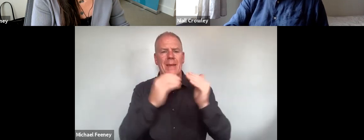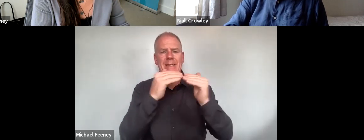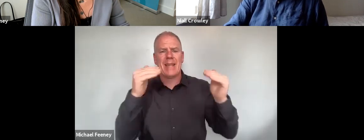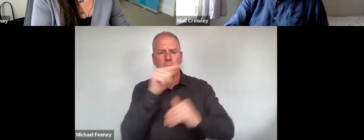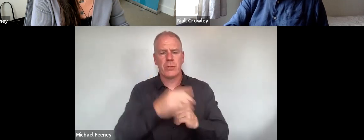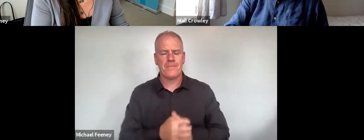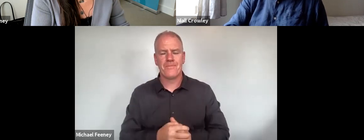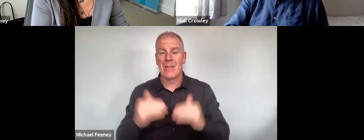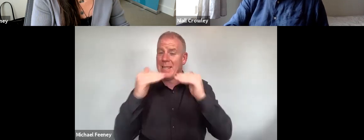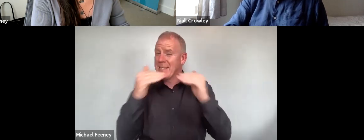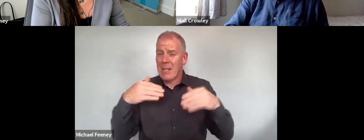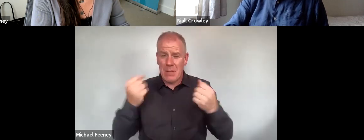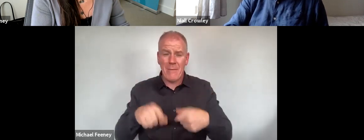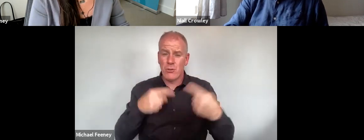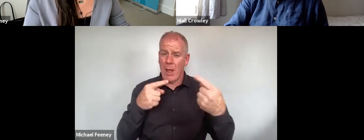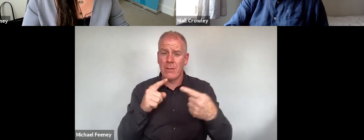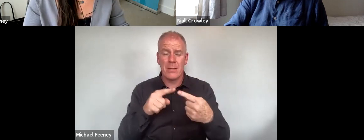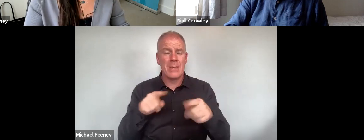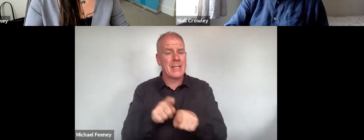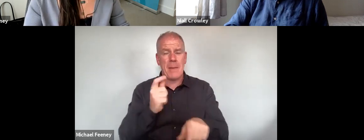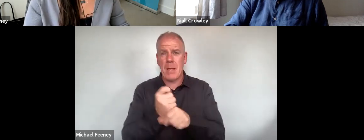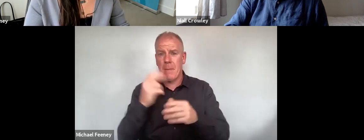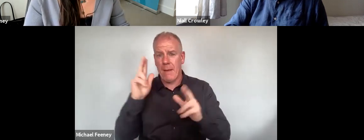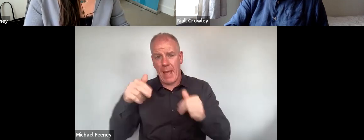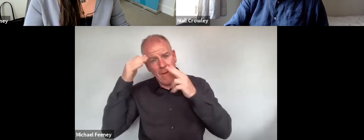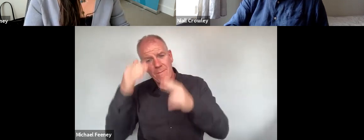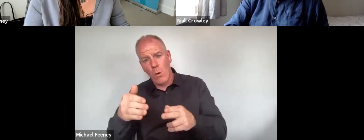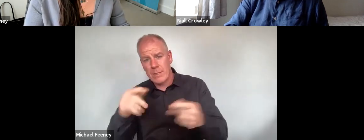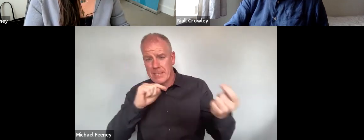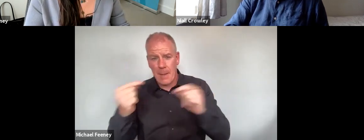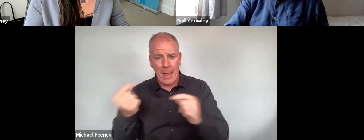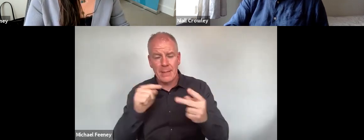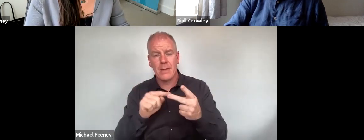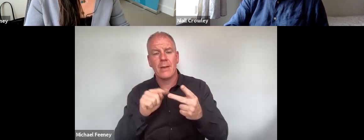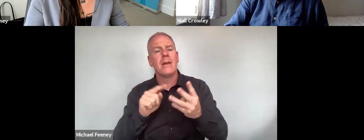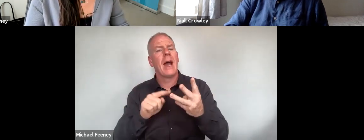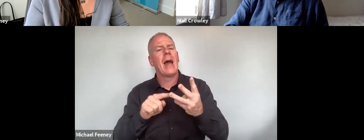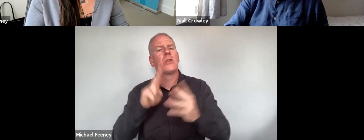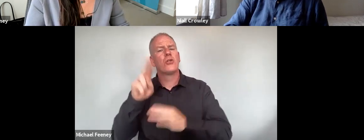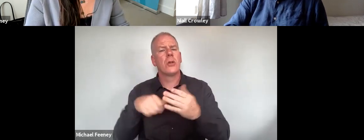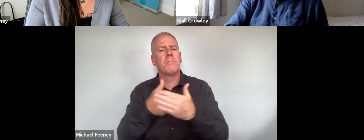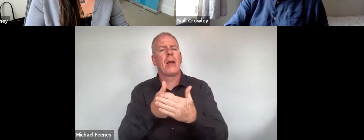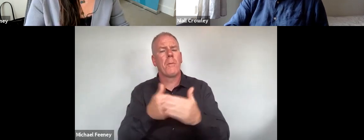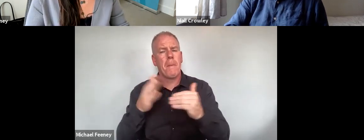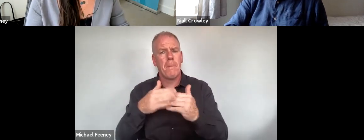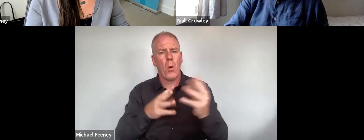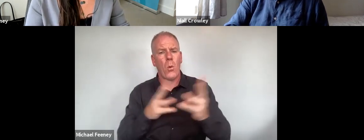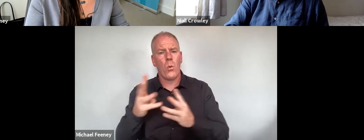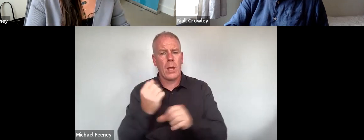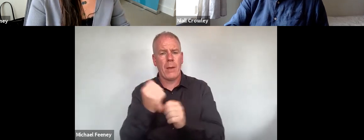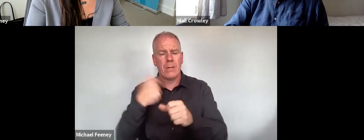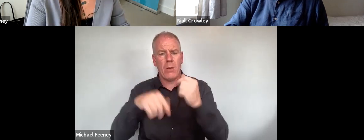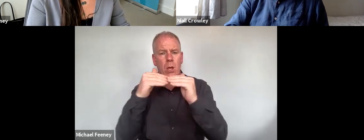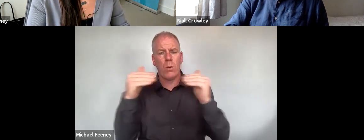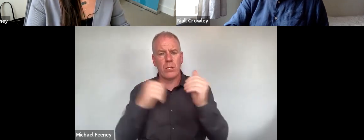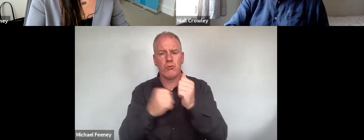standards pose challenges valuable focus for debate and invention and should underpin a further strengthening of our equality infrastructure and